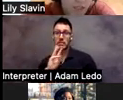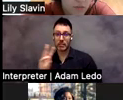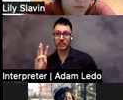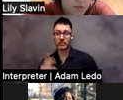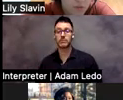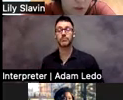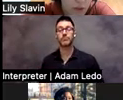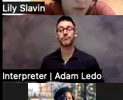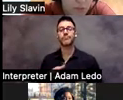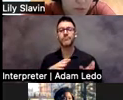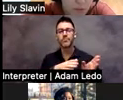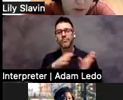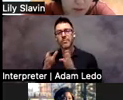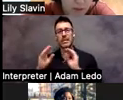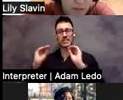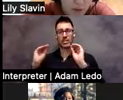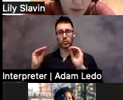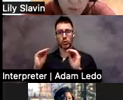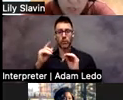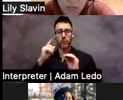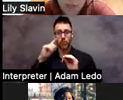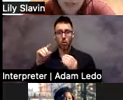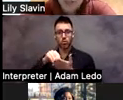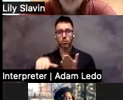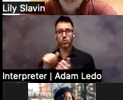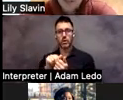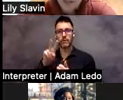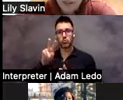teacher of students with visual impairments in New Hampshire.